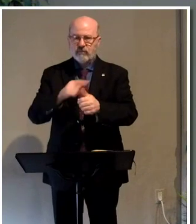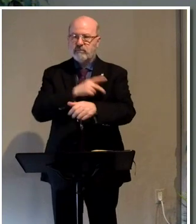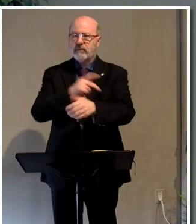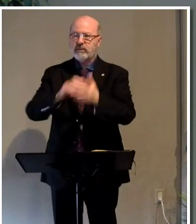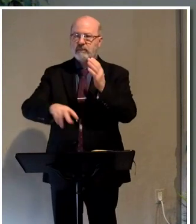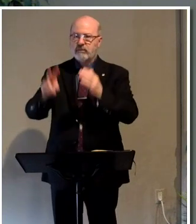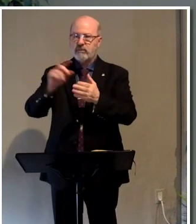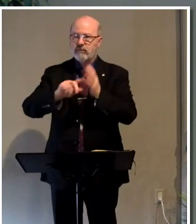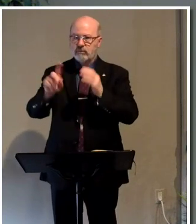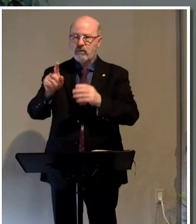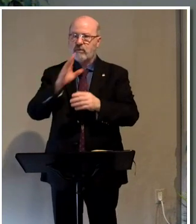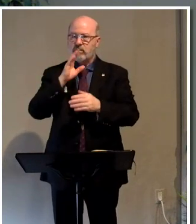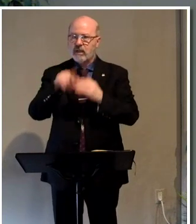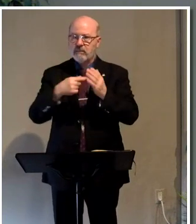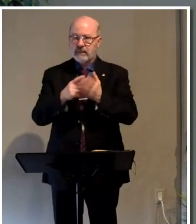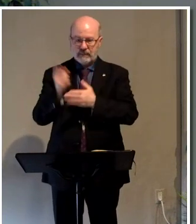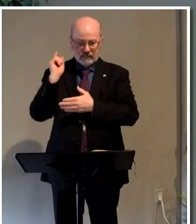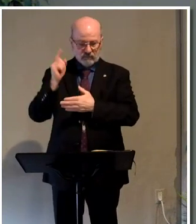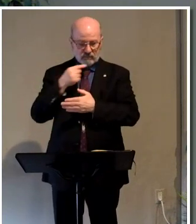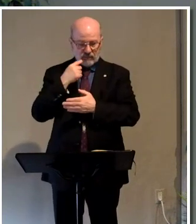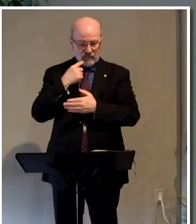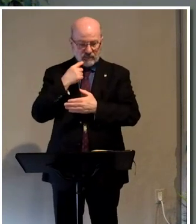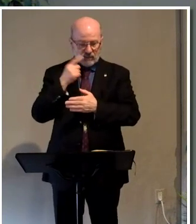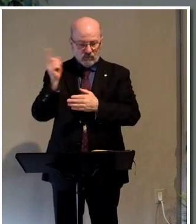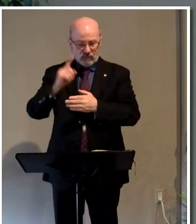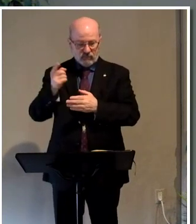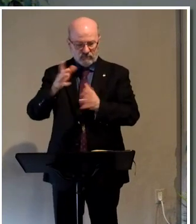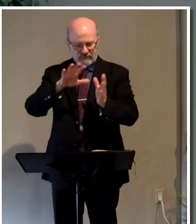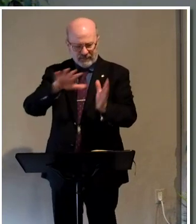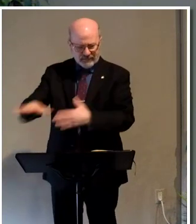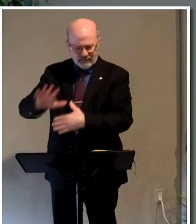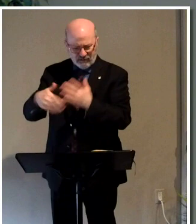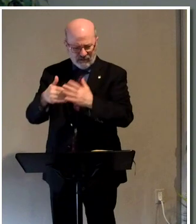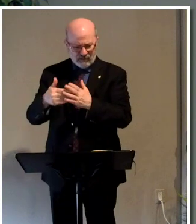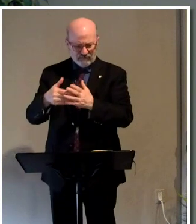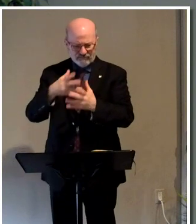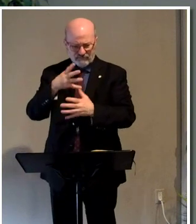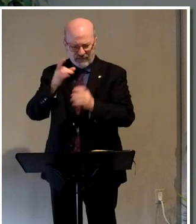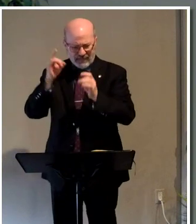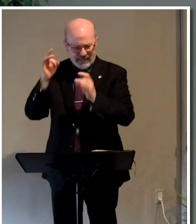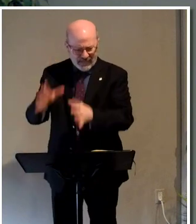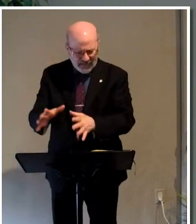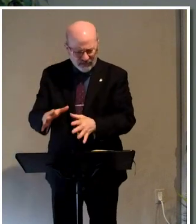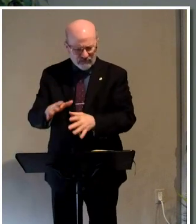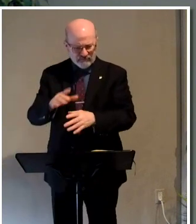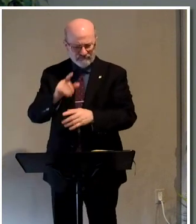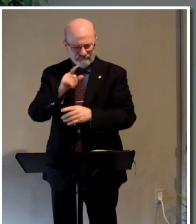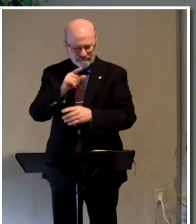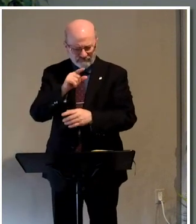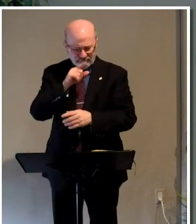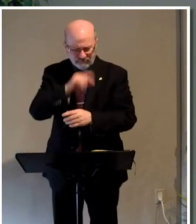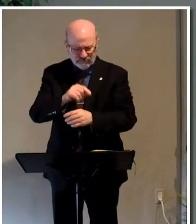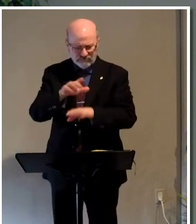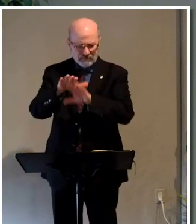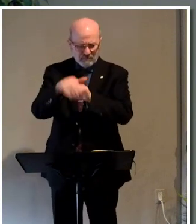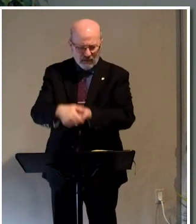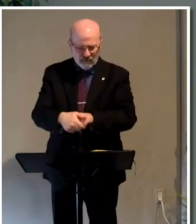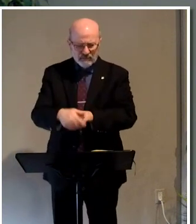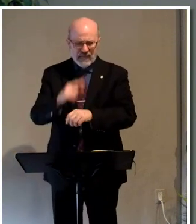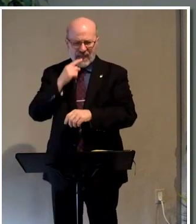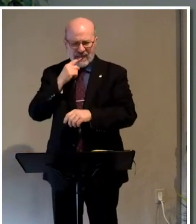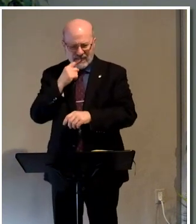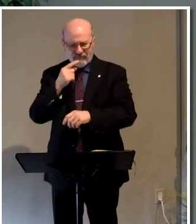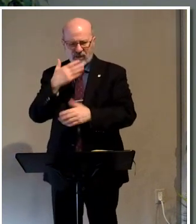chapter two, verse one, we talked about this last week. It says, wherefore, laying aside all malice and all guile and hypocrisies and